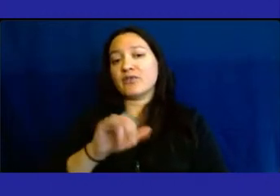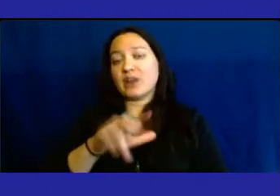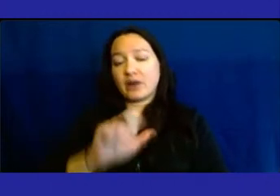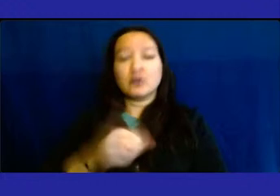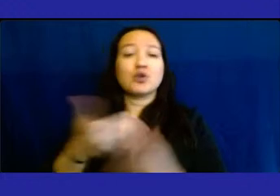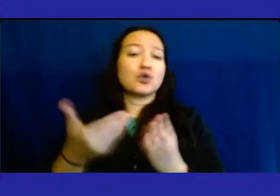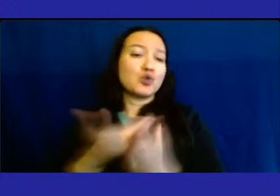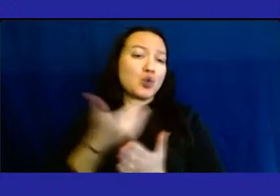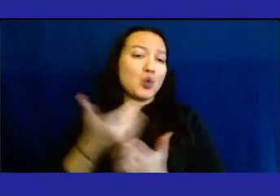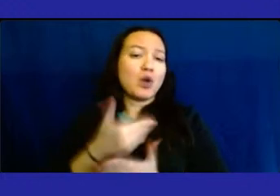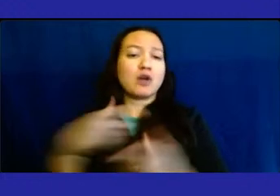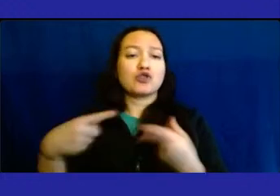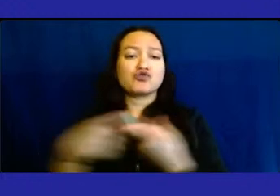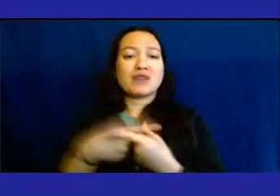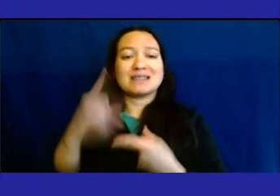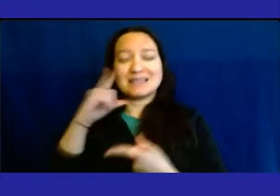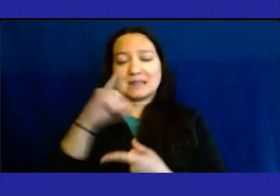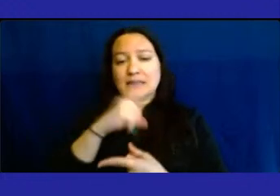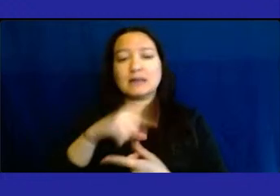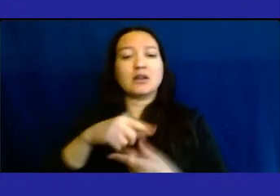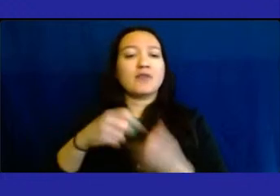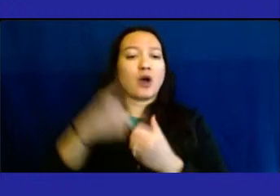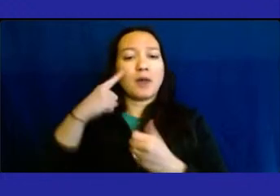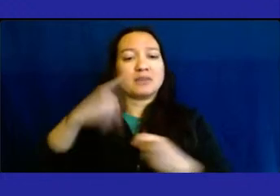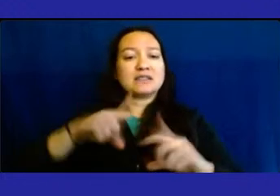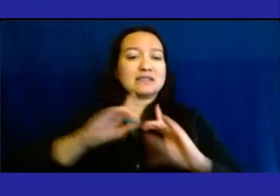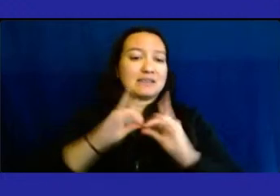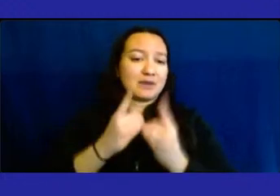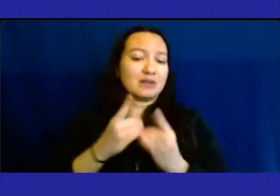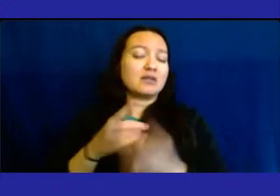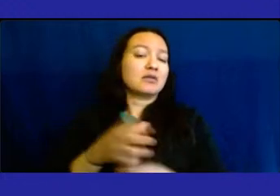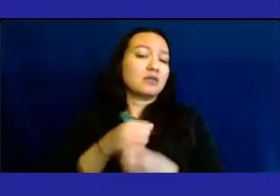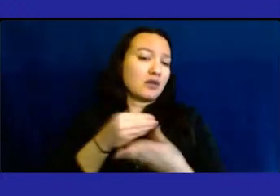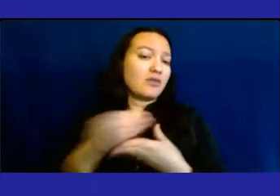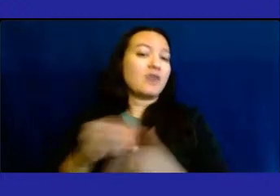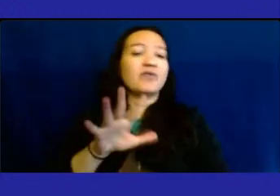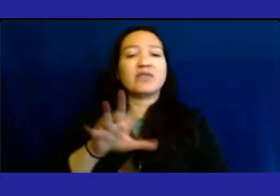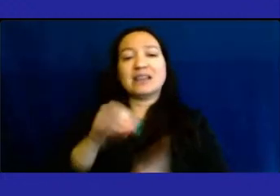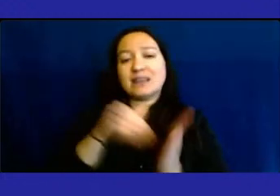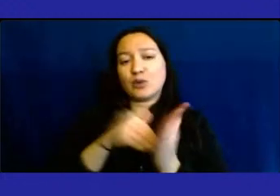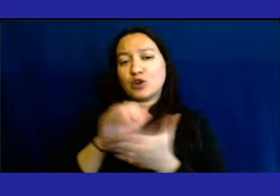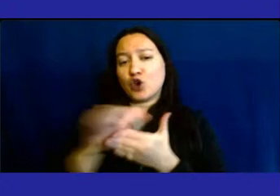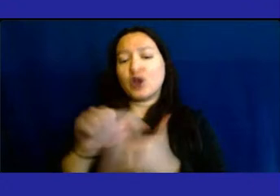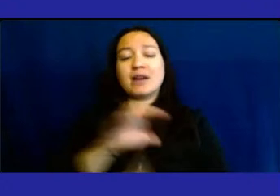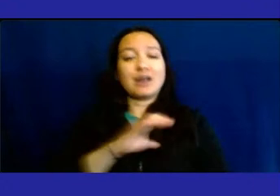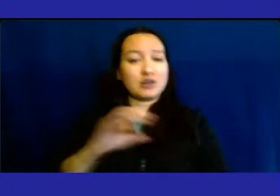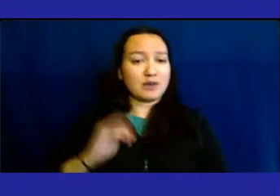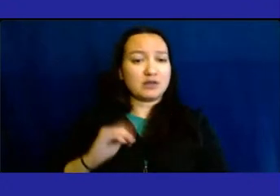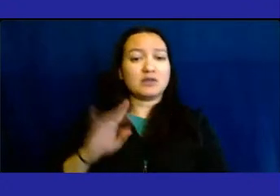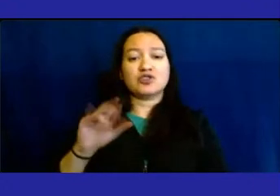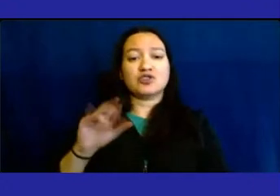ophthalmology department, secured with $50,000, from Council Member Justin Brannan.